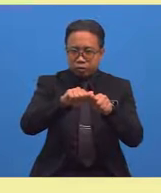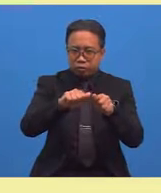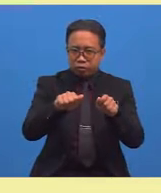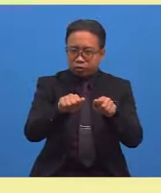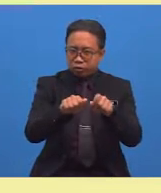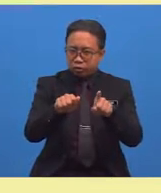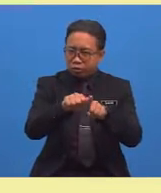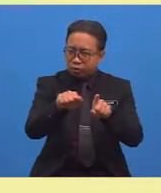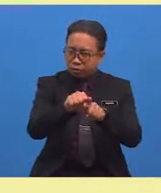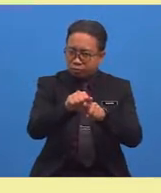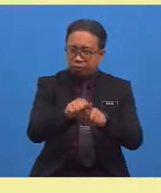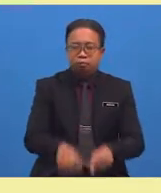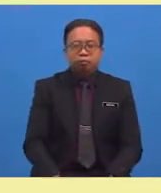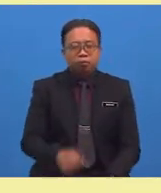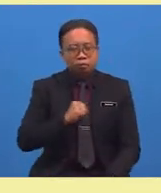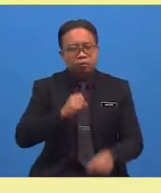Can you?